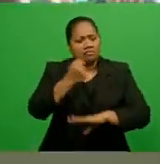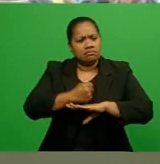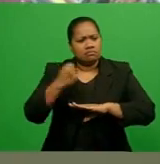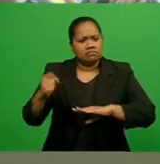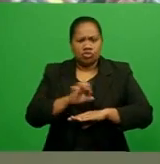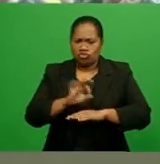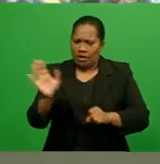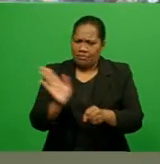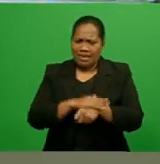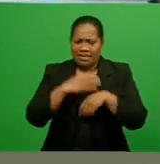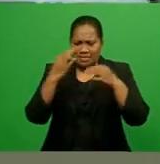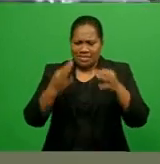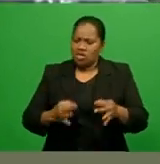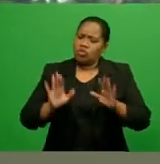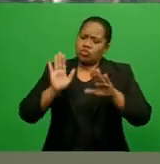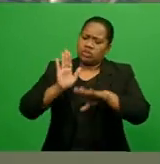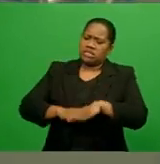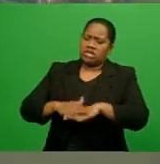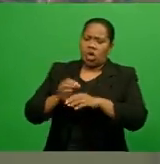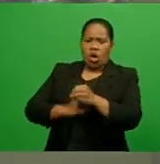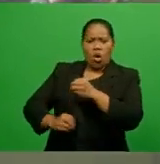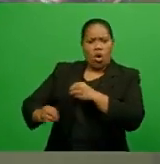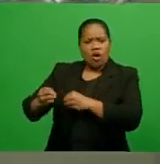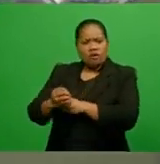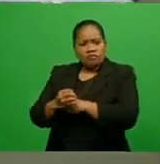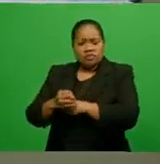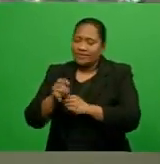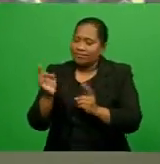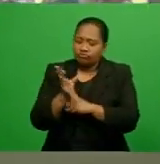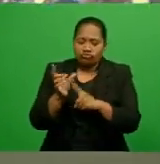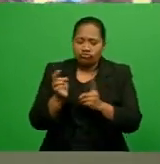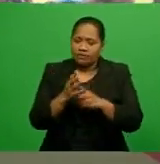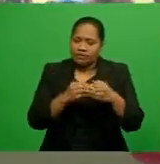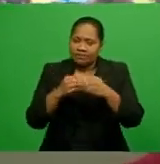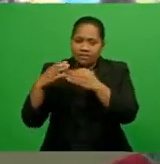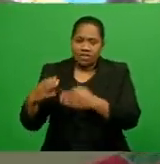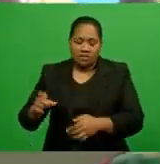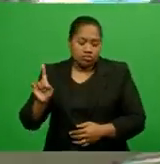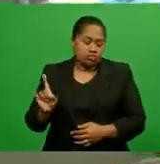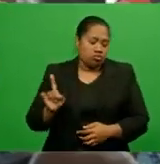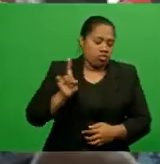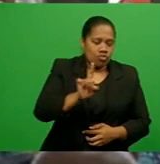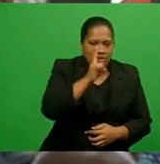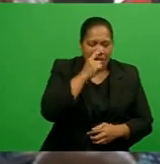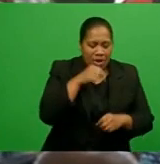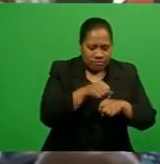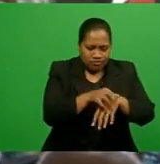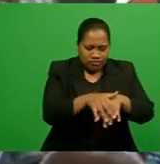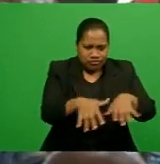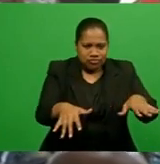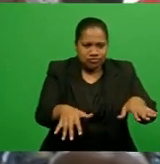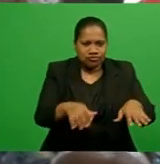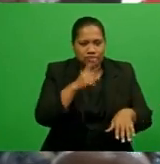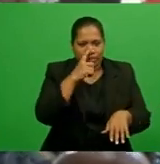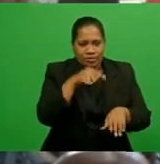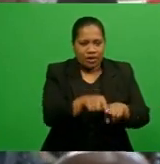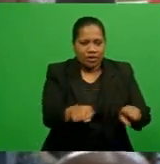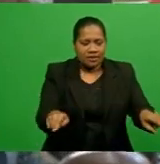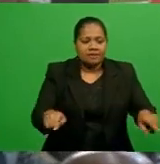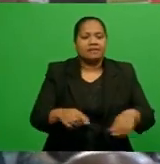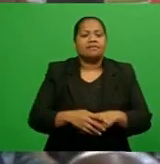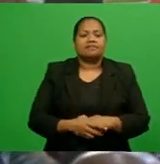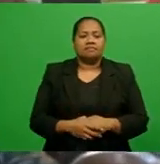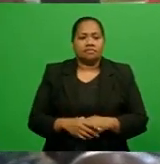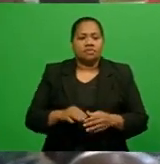sitting in the office, adding that it is important for leaders to go down to the ground. Baini Marama reaffirmed government's commitment to